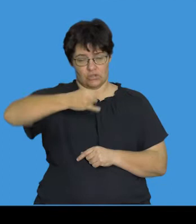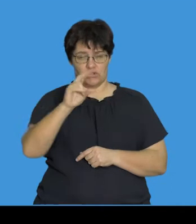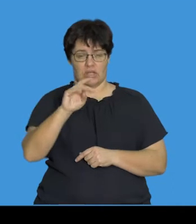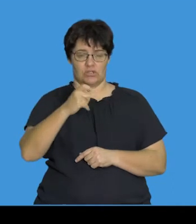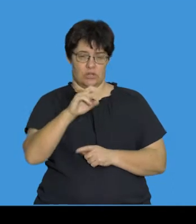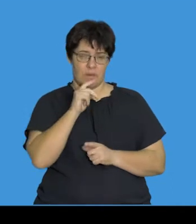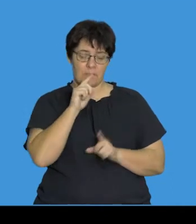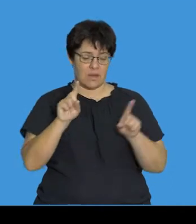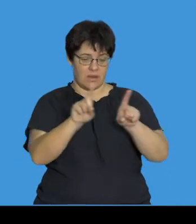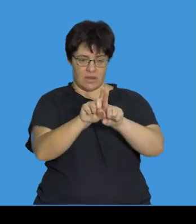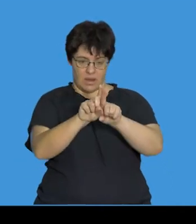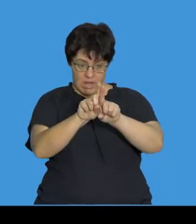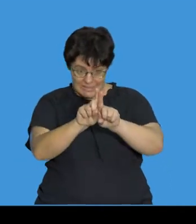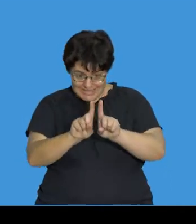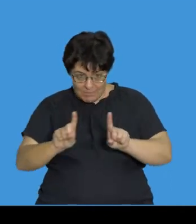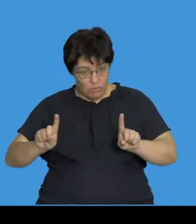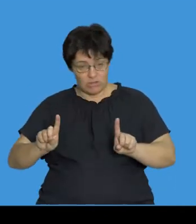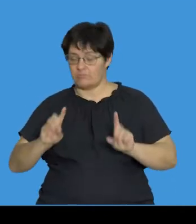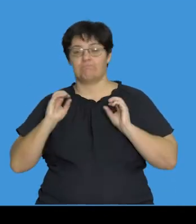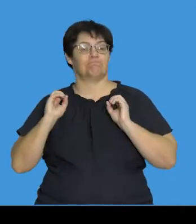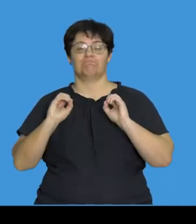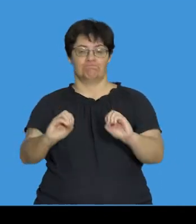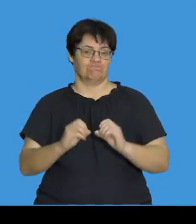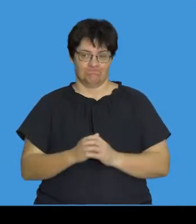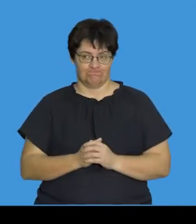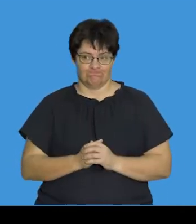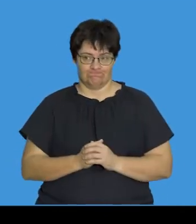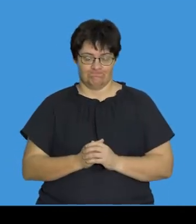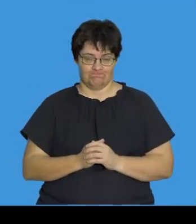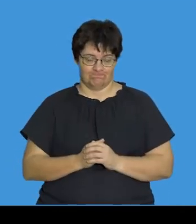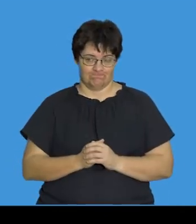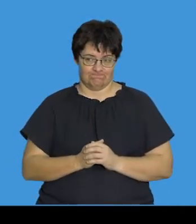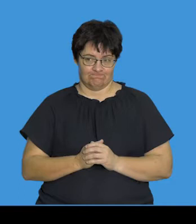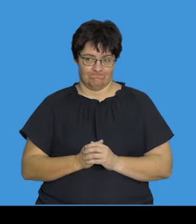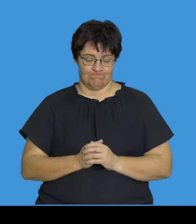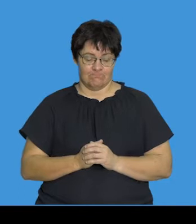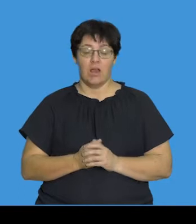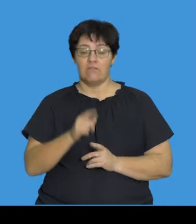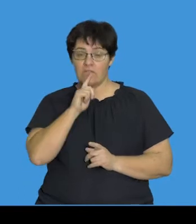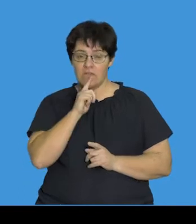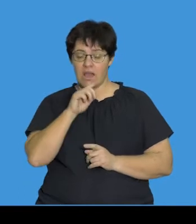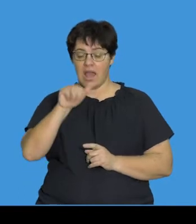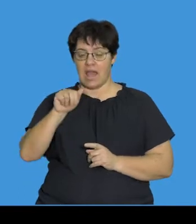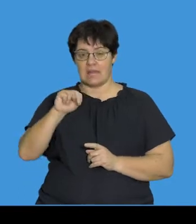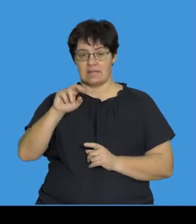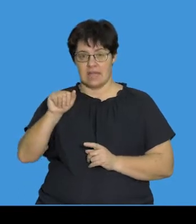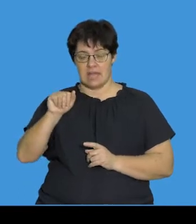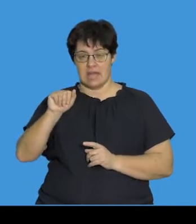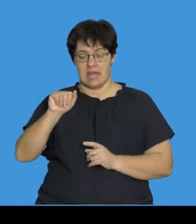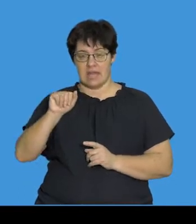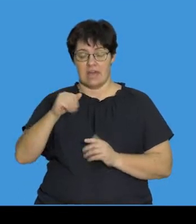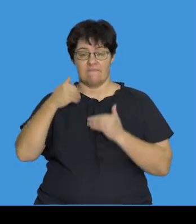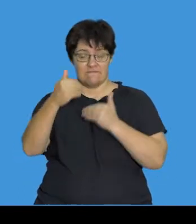essentially refers to the non-separation of chromosomes during anaphase. And so, when we refer to